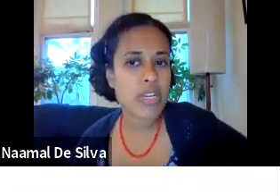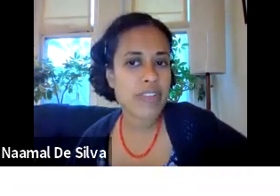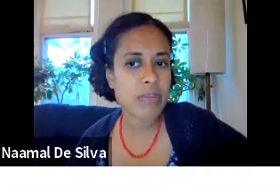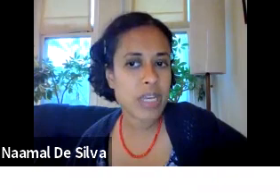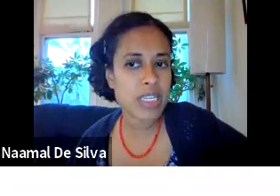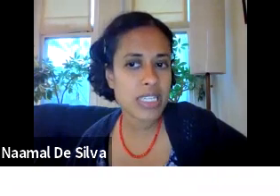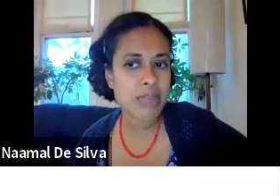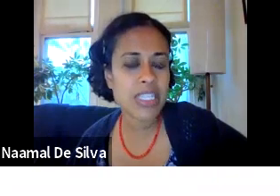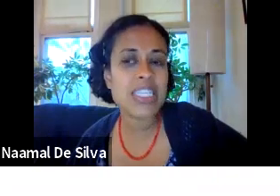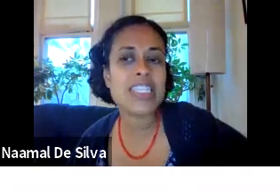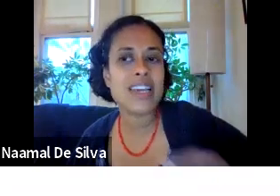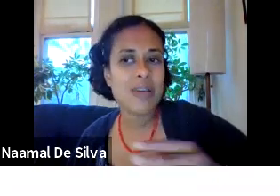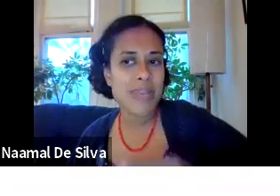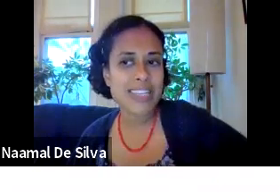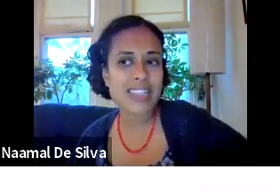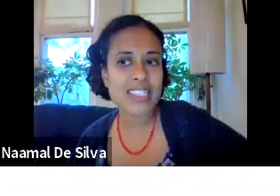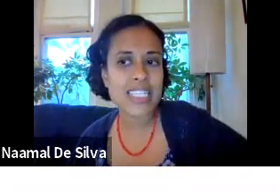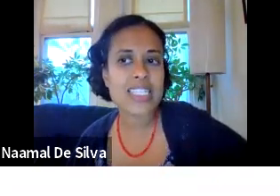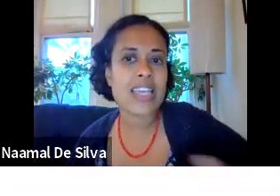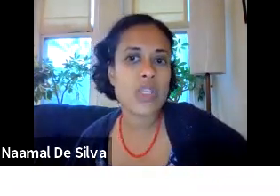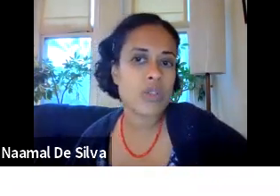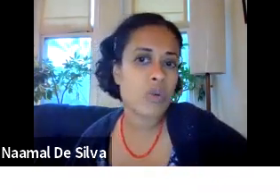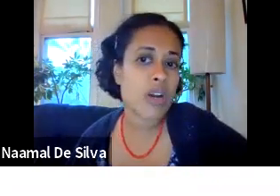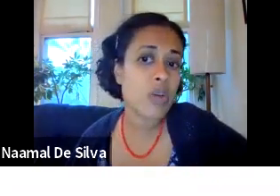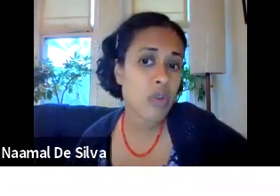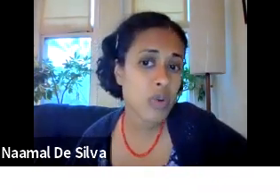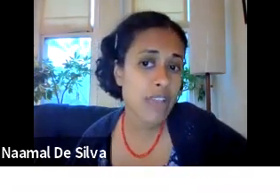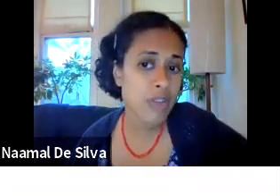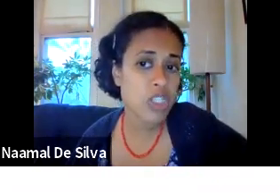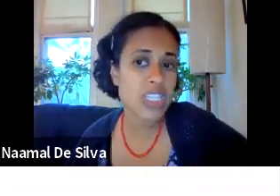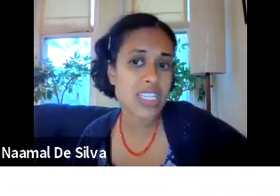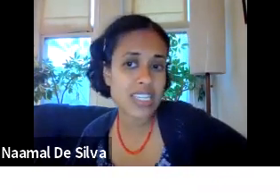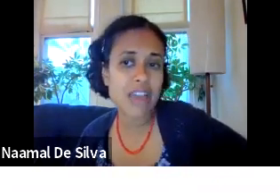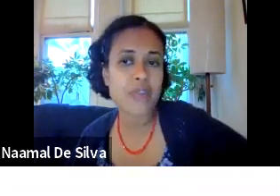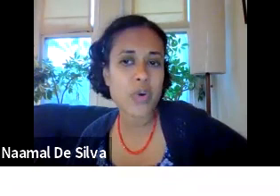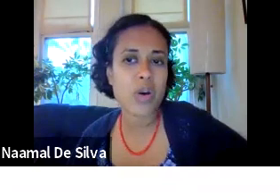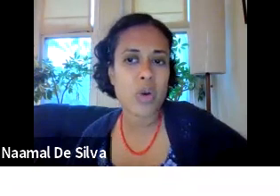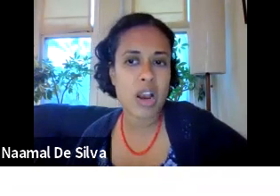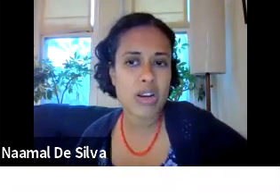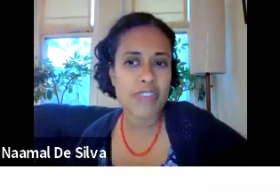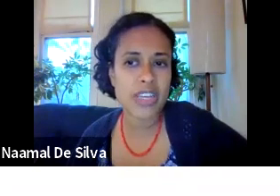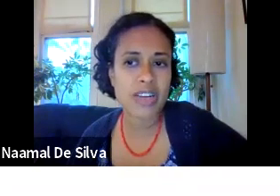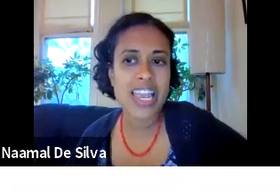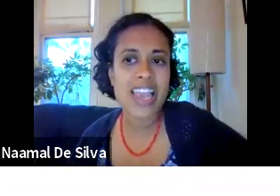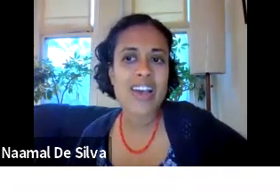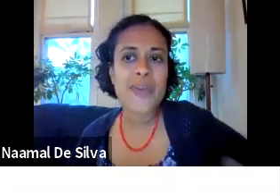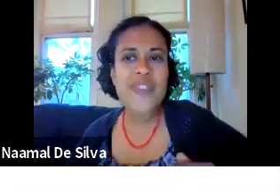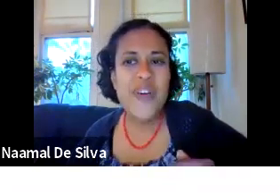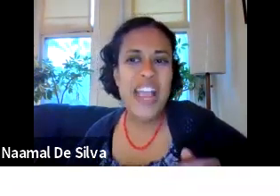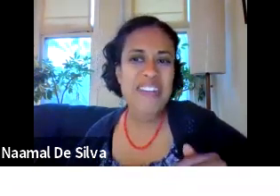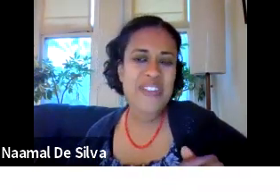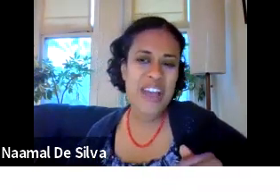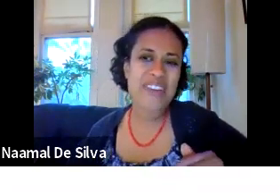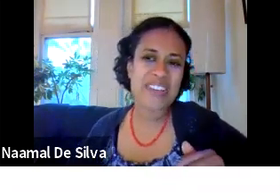intellectual or developmental disabilities, mental illness, and those who are neurodivergent, deaf, or hard of hearing,